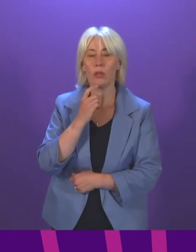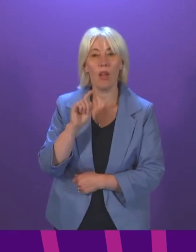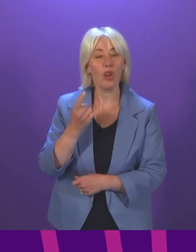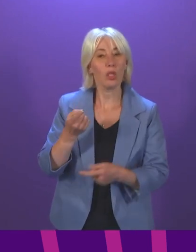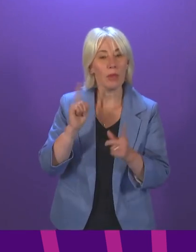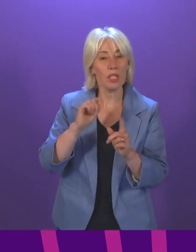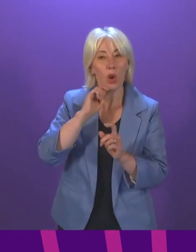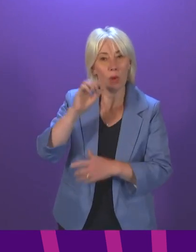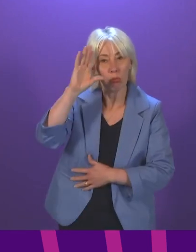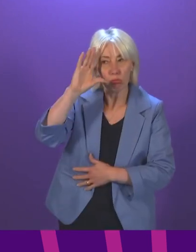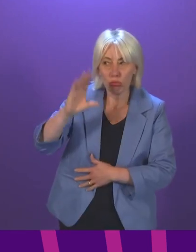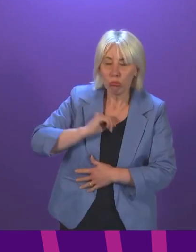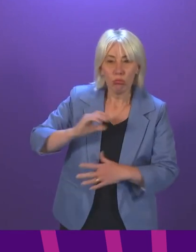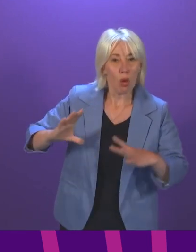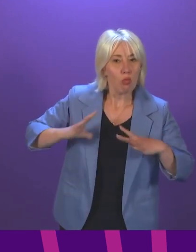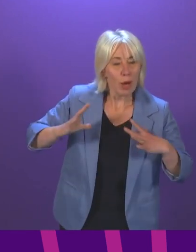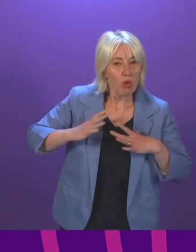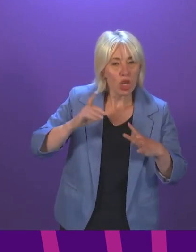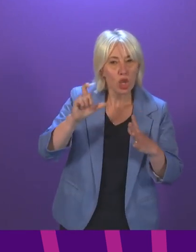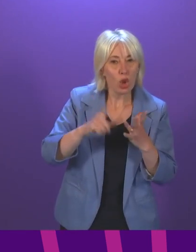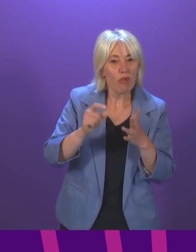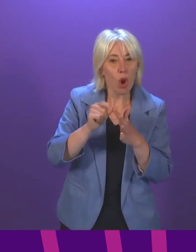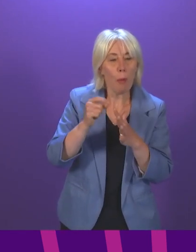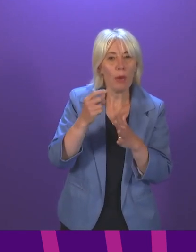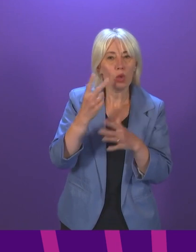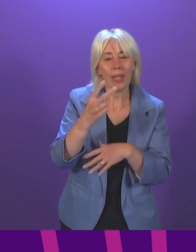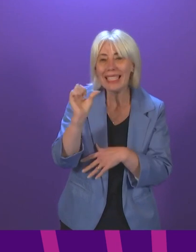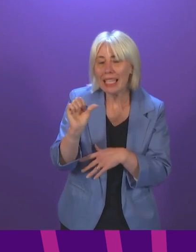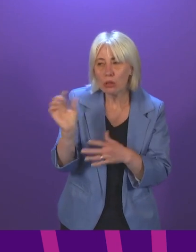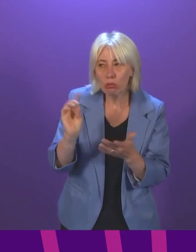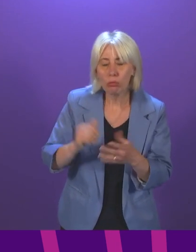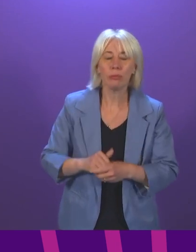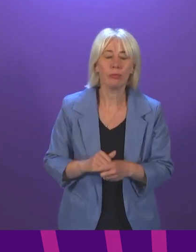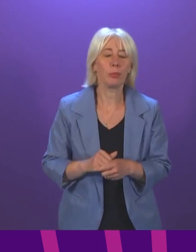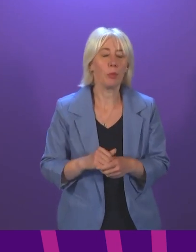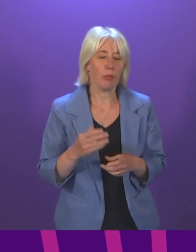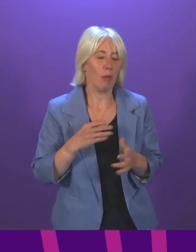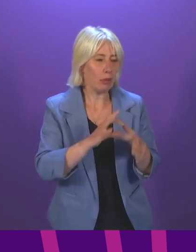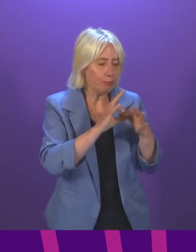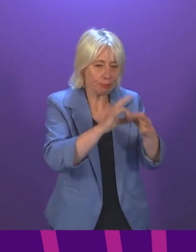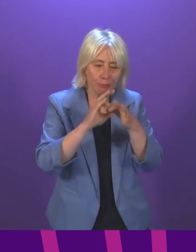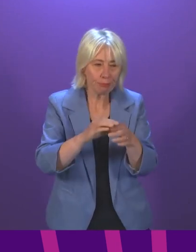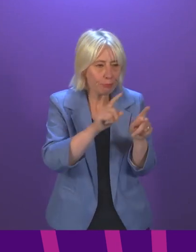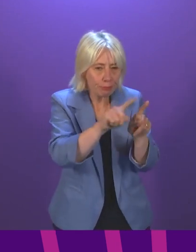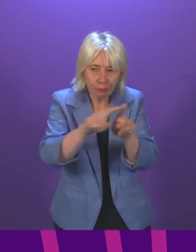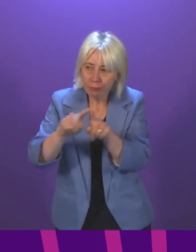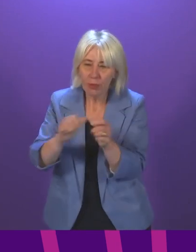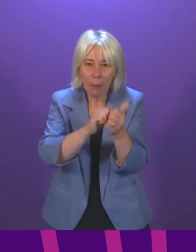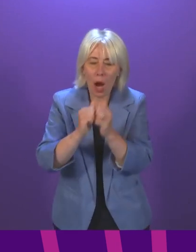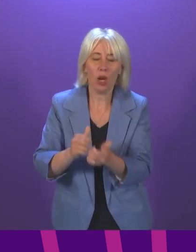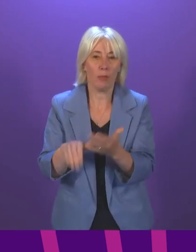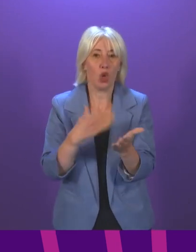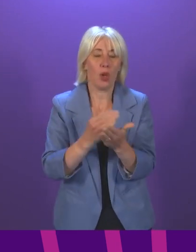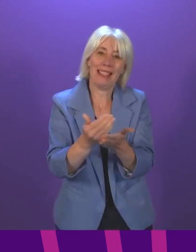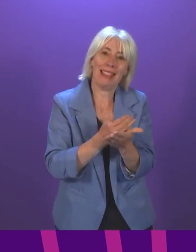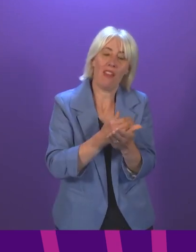an update on the preparations for COP26. First Minister. We are working closely with a range of partners to deliver a safe and successful